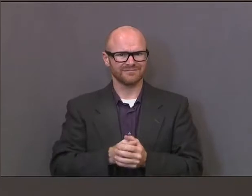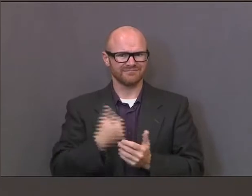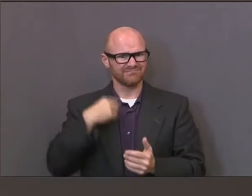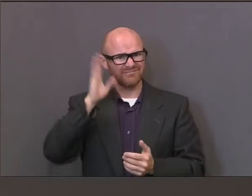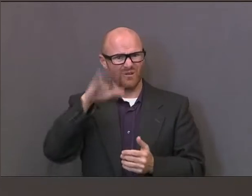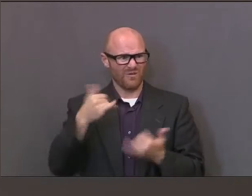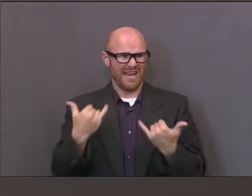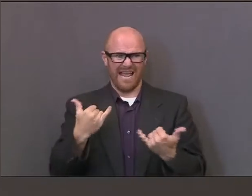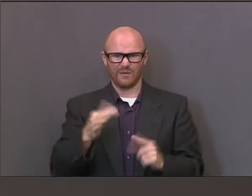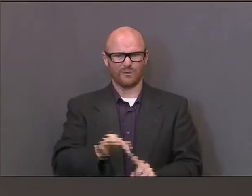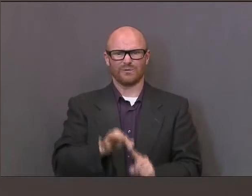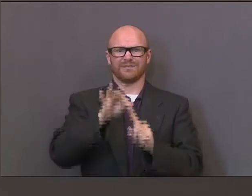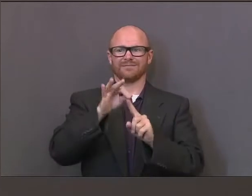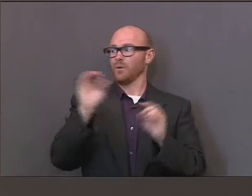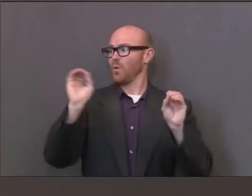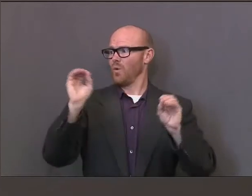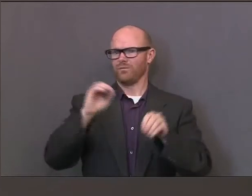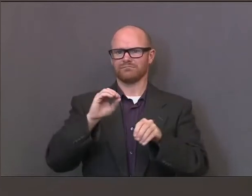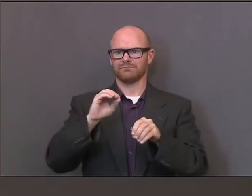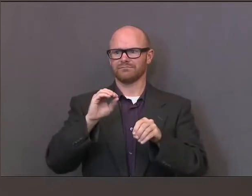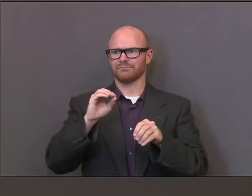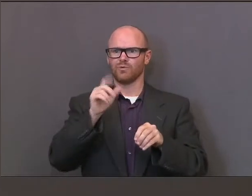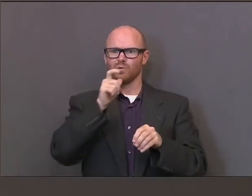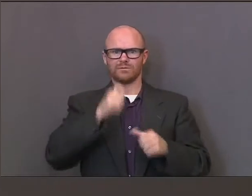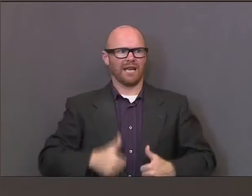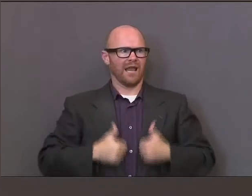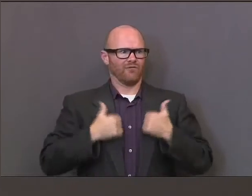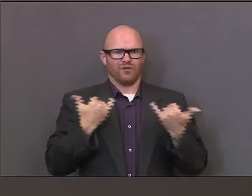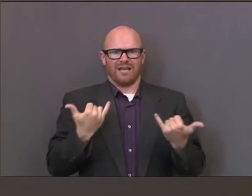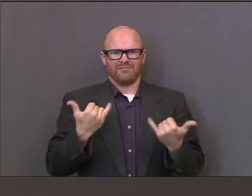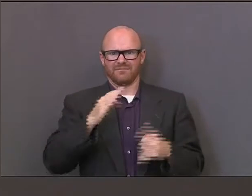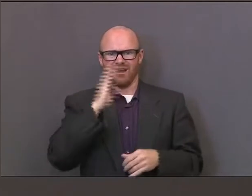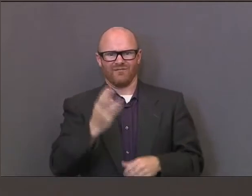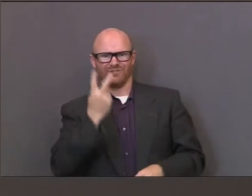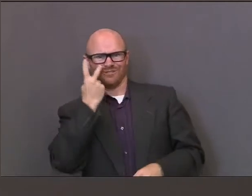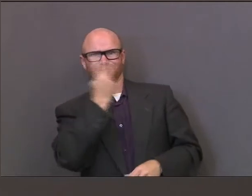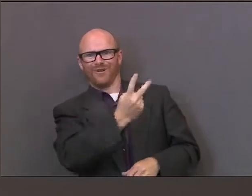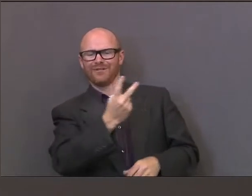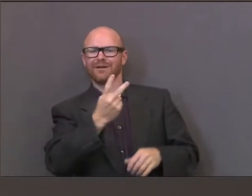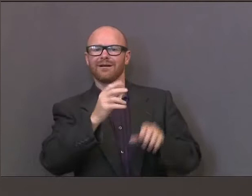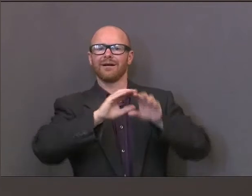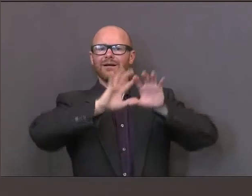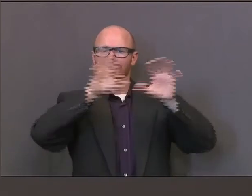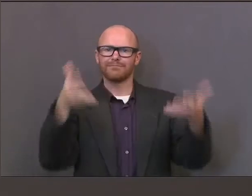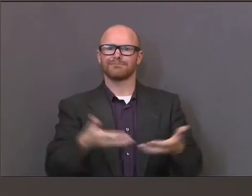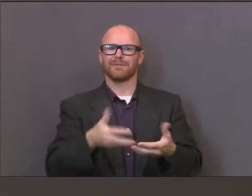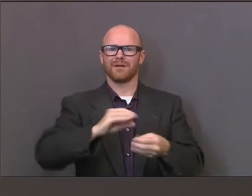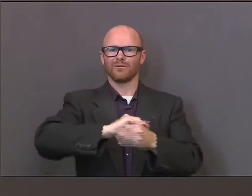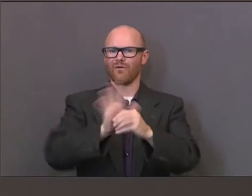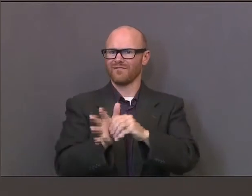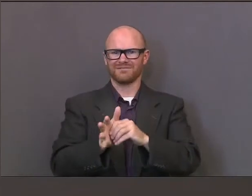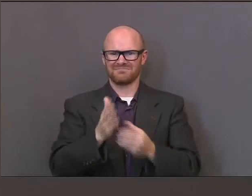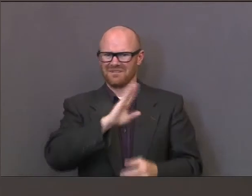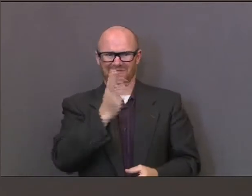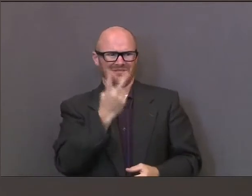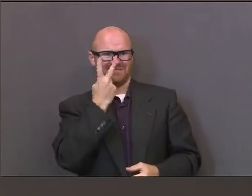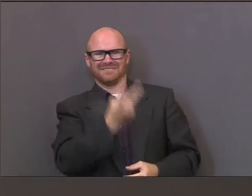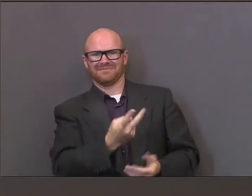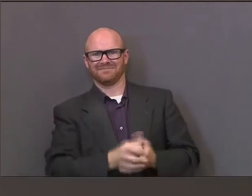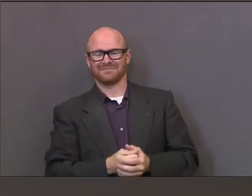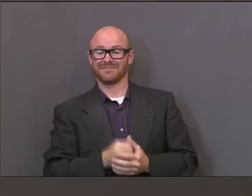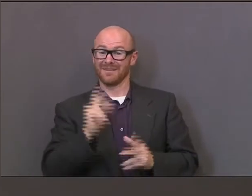Really, in not anybody's lifetime have we seen anything like this. It permeates every part of society. There are